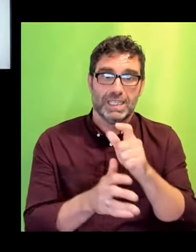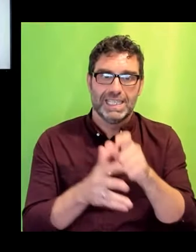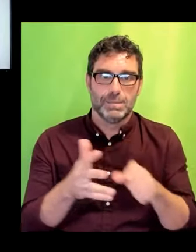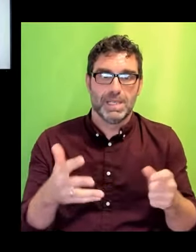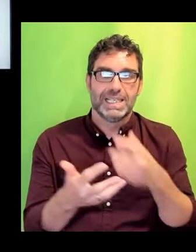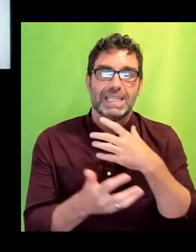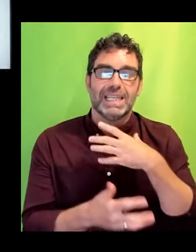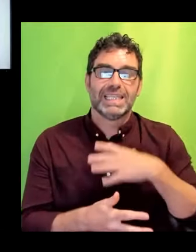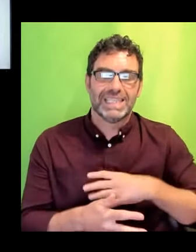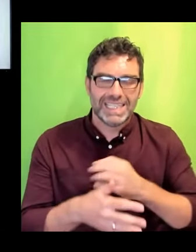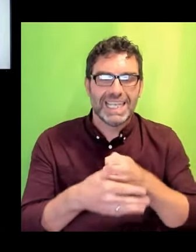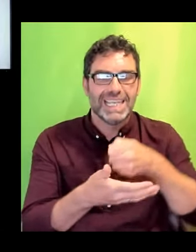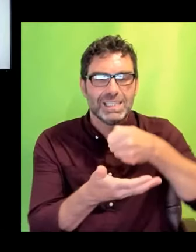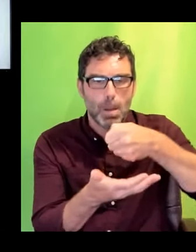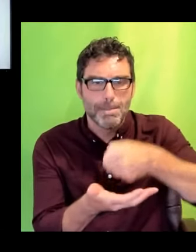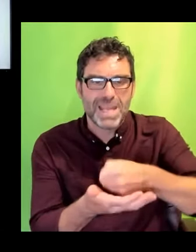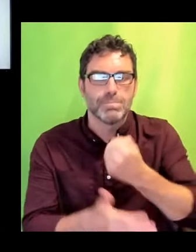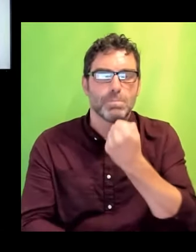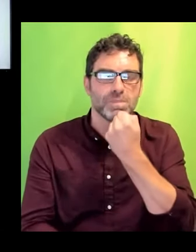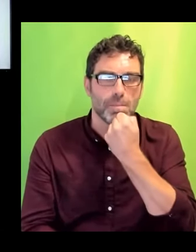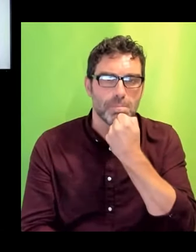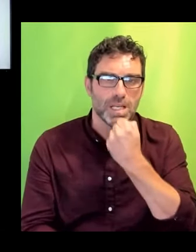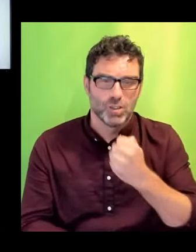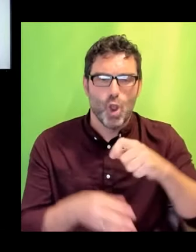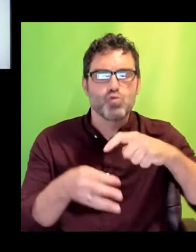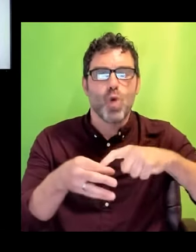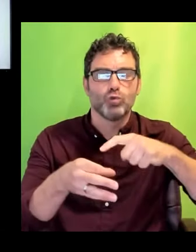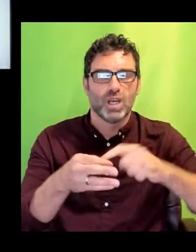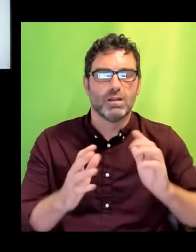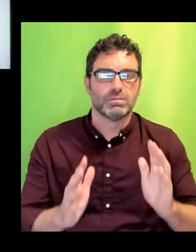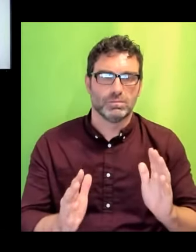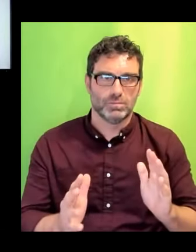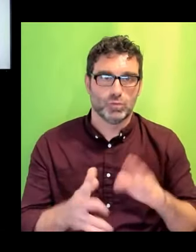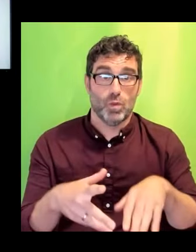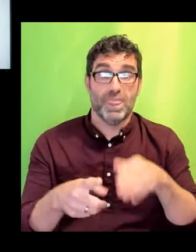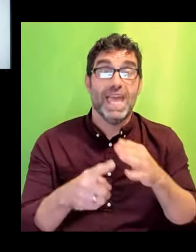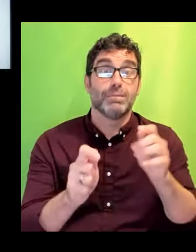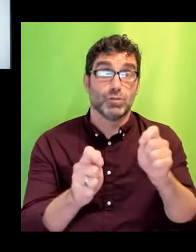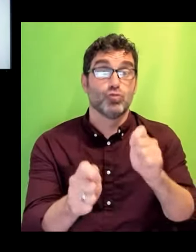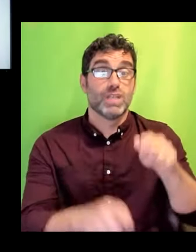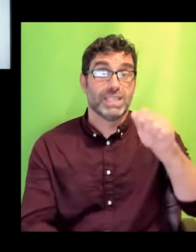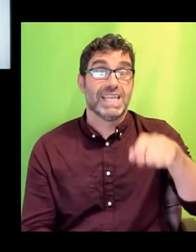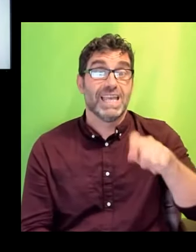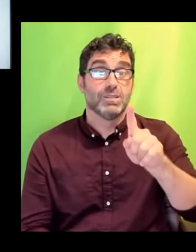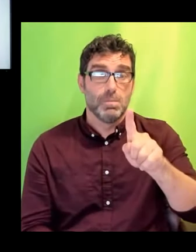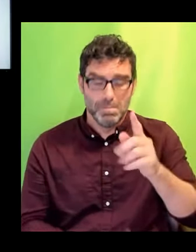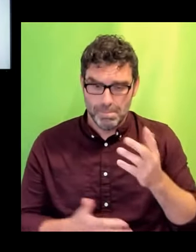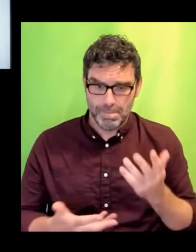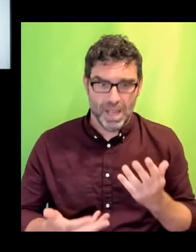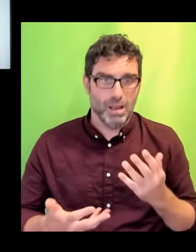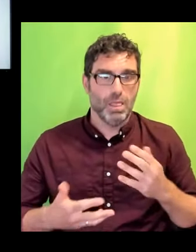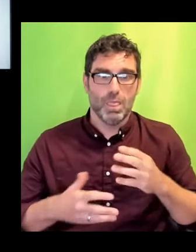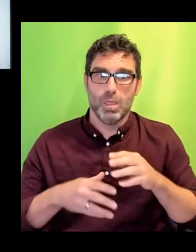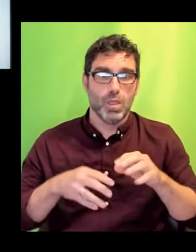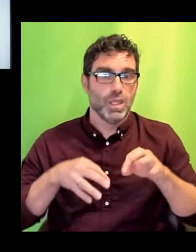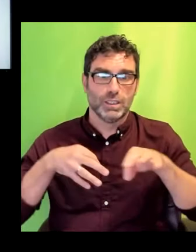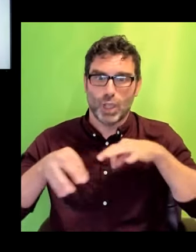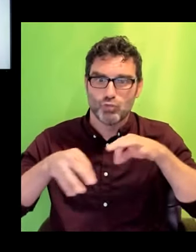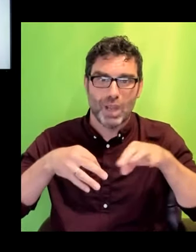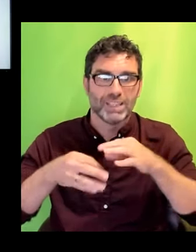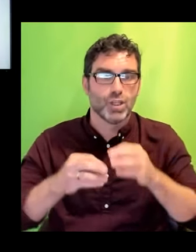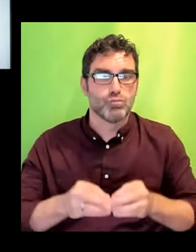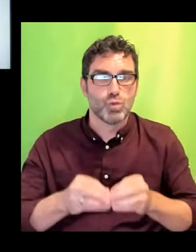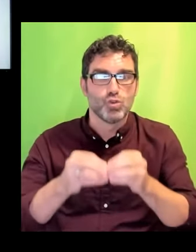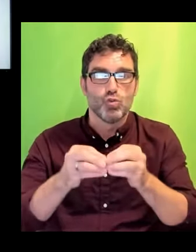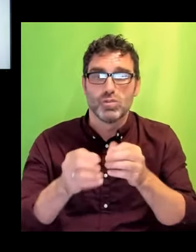There is an intention to change, but that intention is not backed up by in positions on the makers to change their ways. The